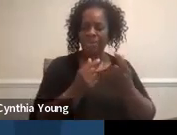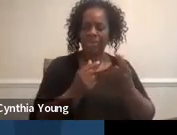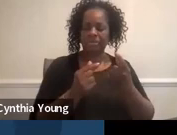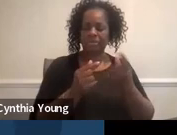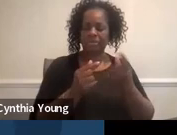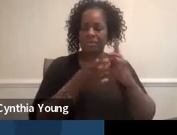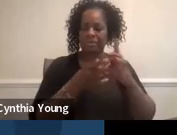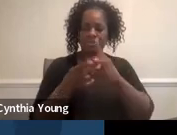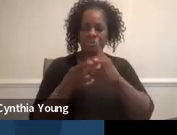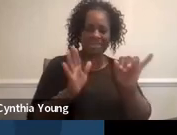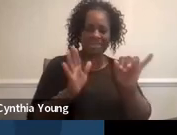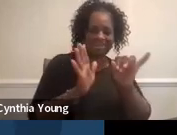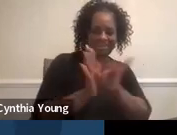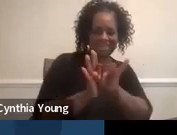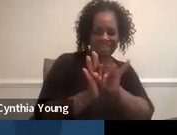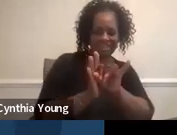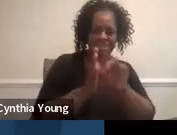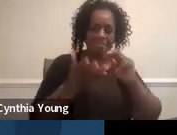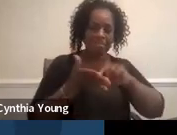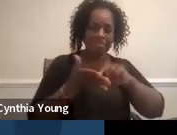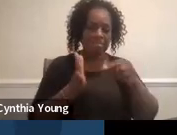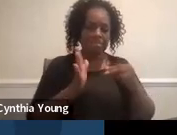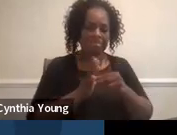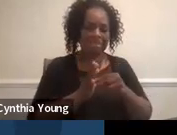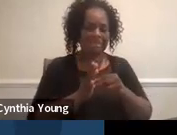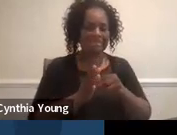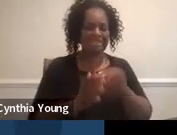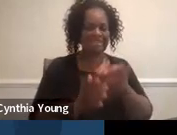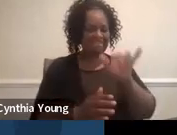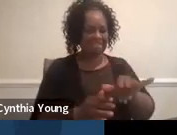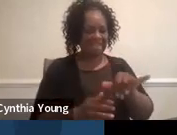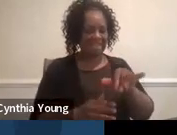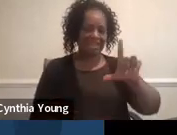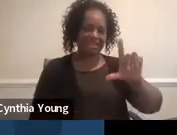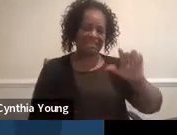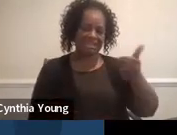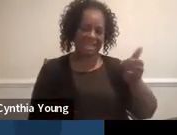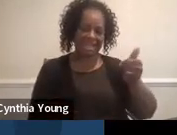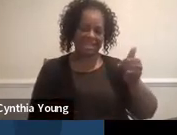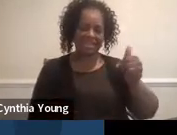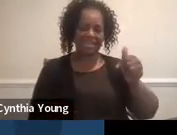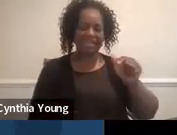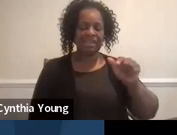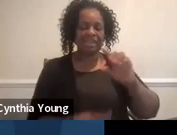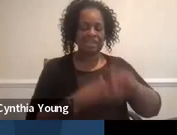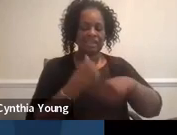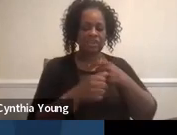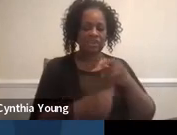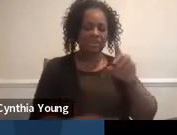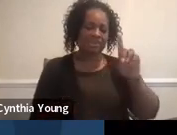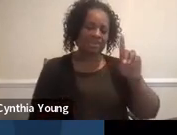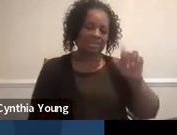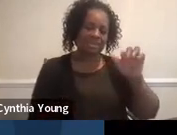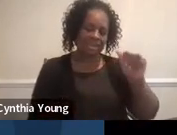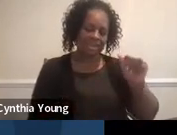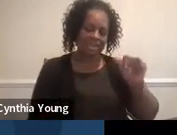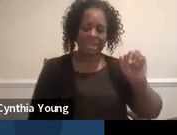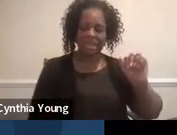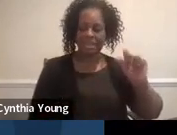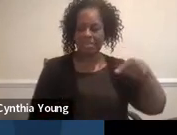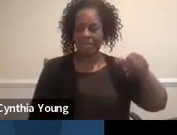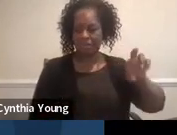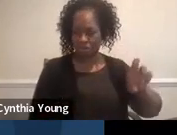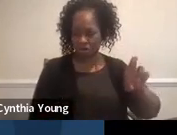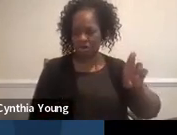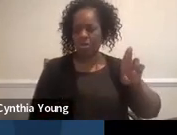So this indicator is uses lag year data. So the APR will report